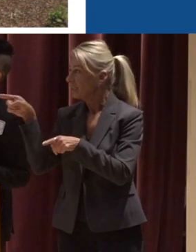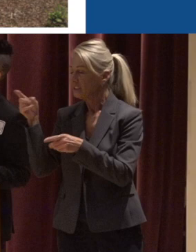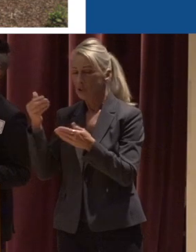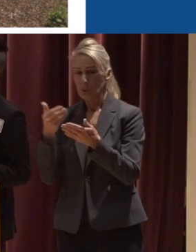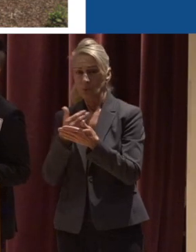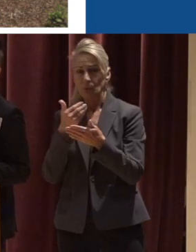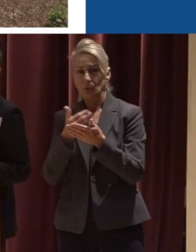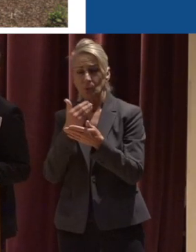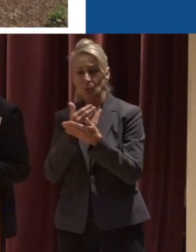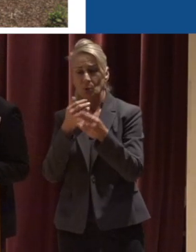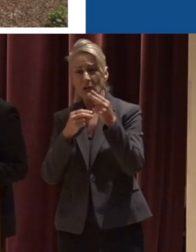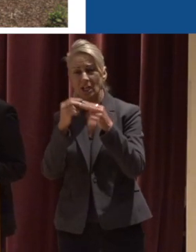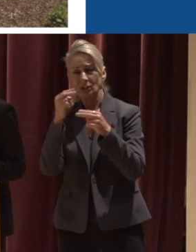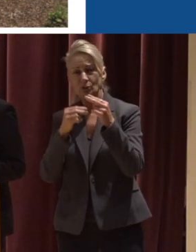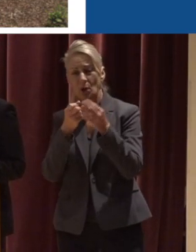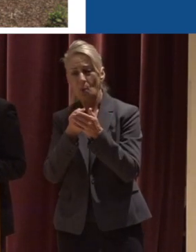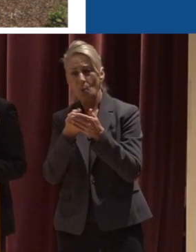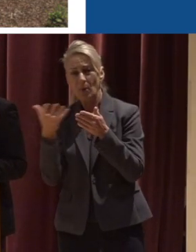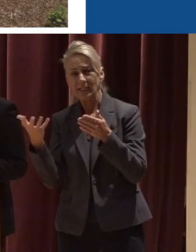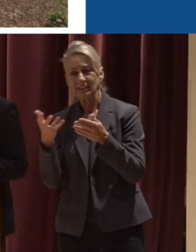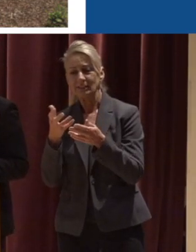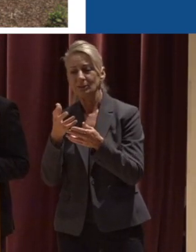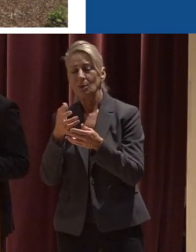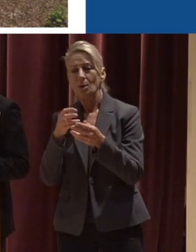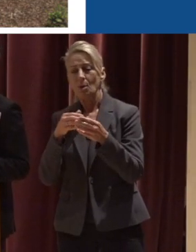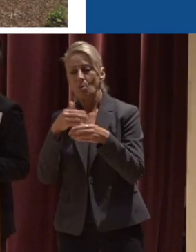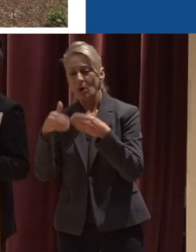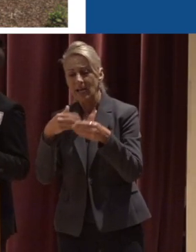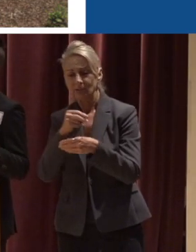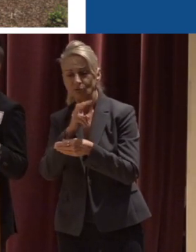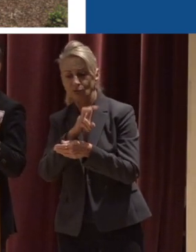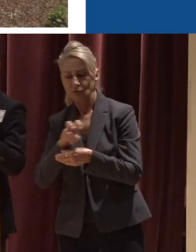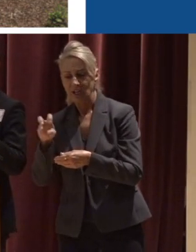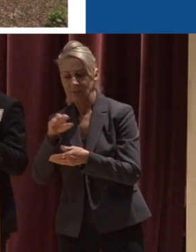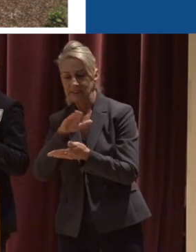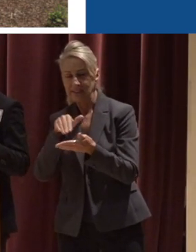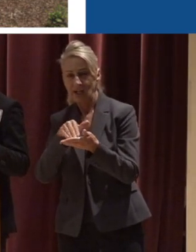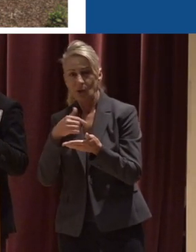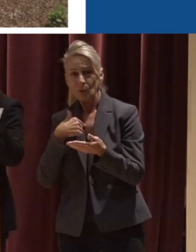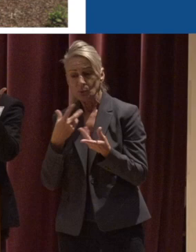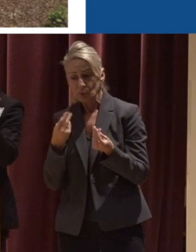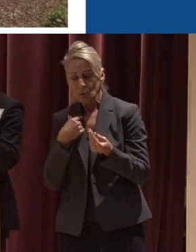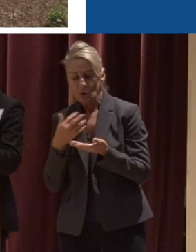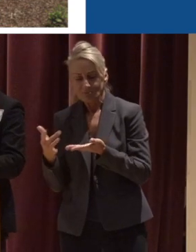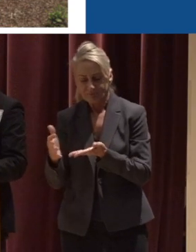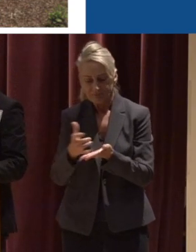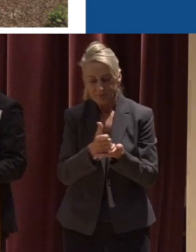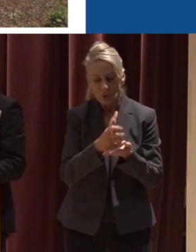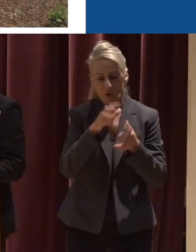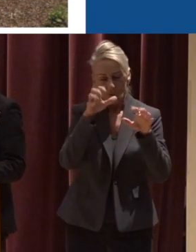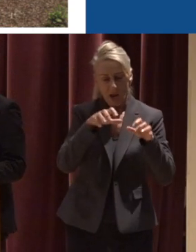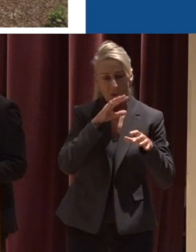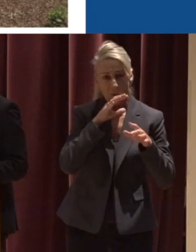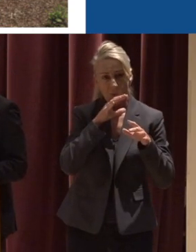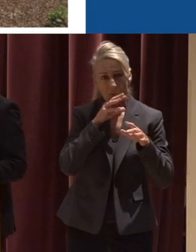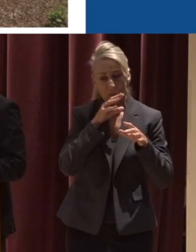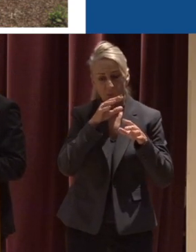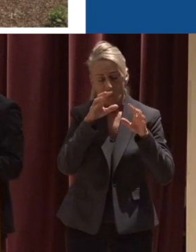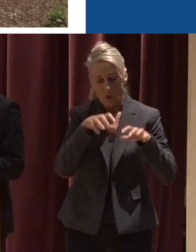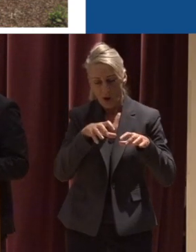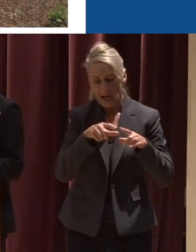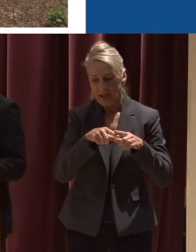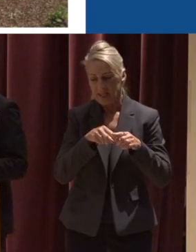at our new construction waste processing and transfer center And so really we're just capturing rainwater And we're infiltrating it into the soil And